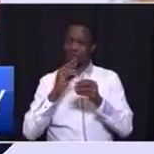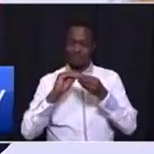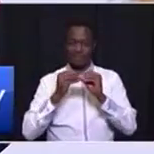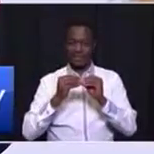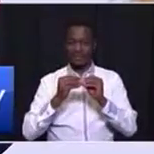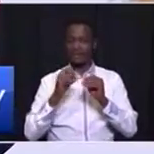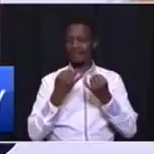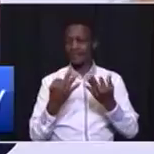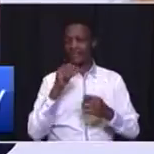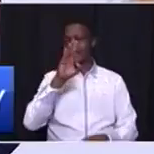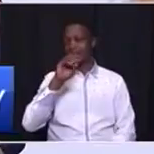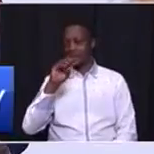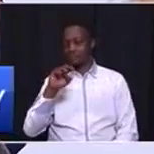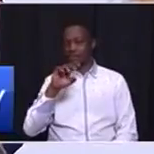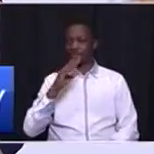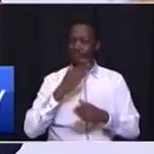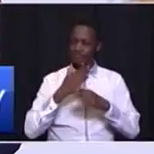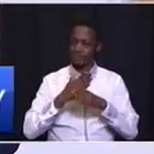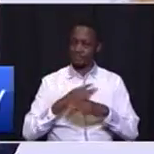300 jobs.